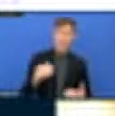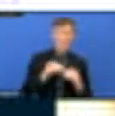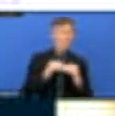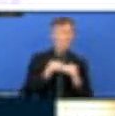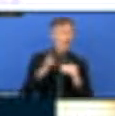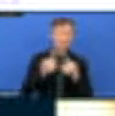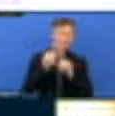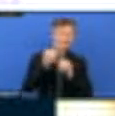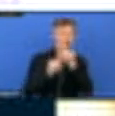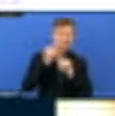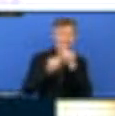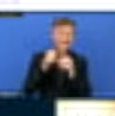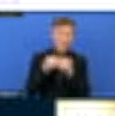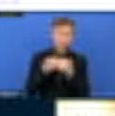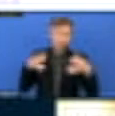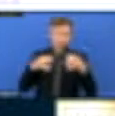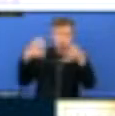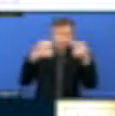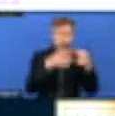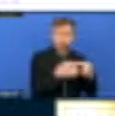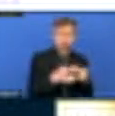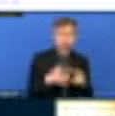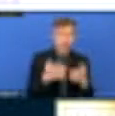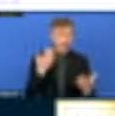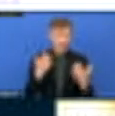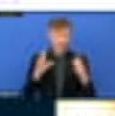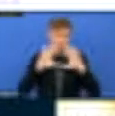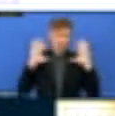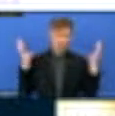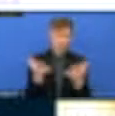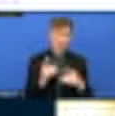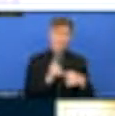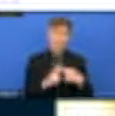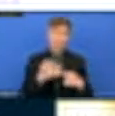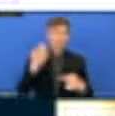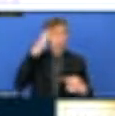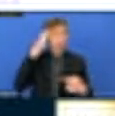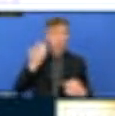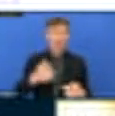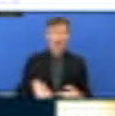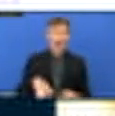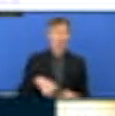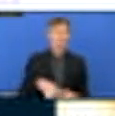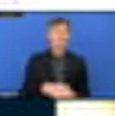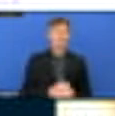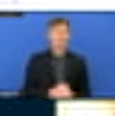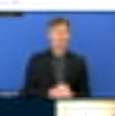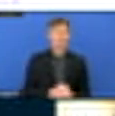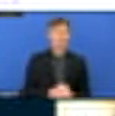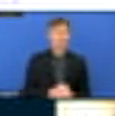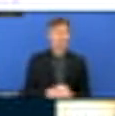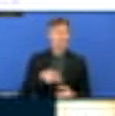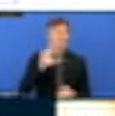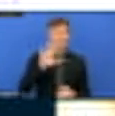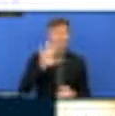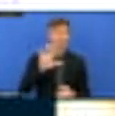580 million Africans already live in urban areas of different sizes. This